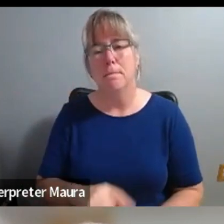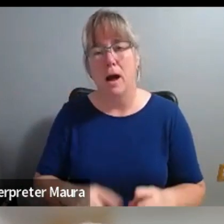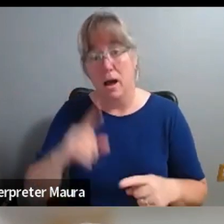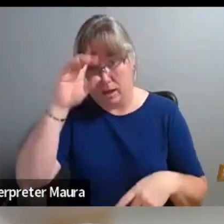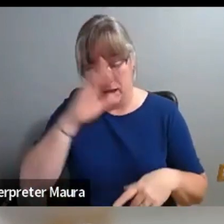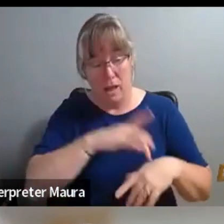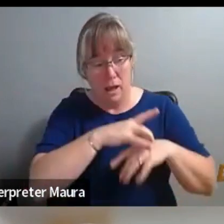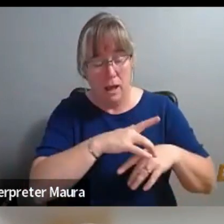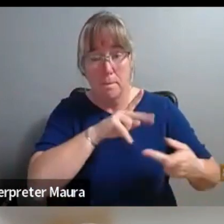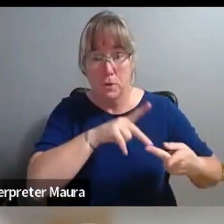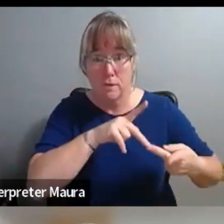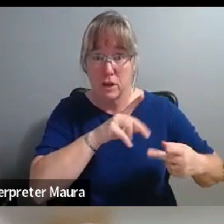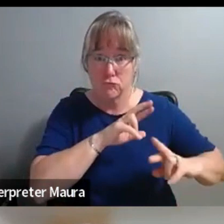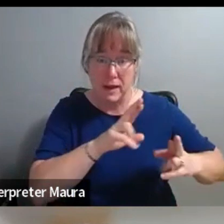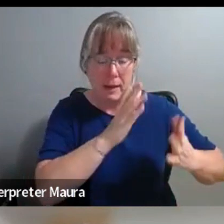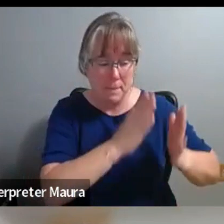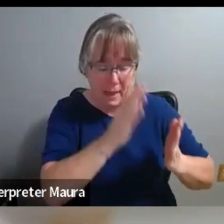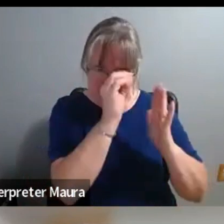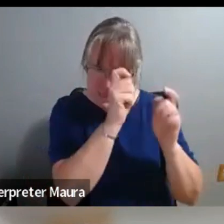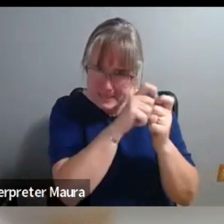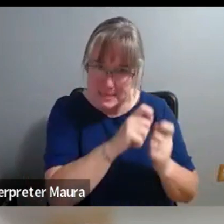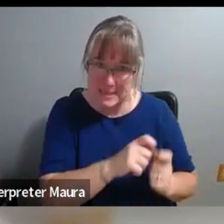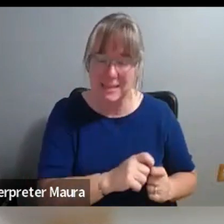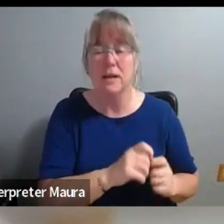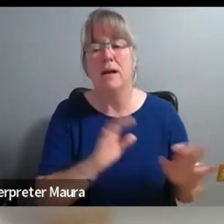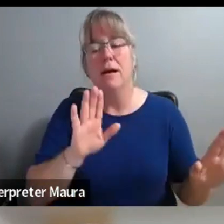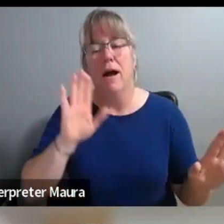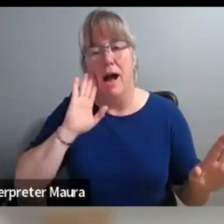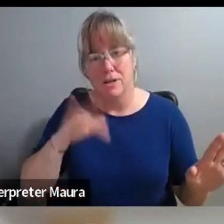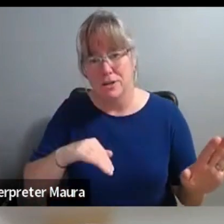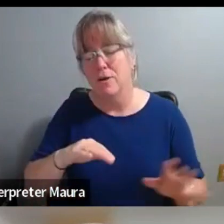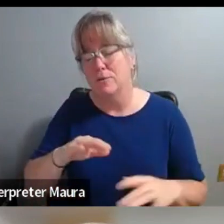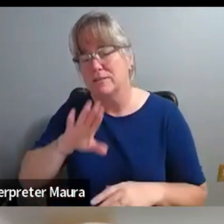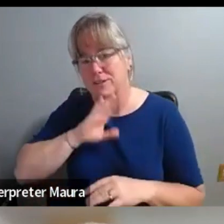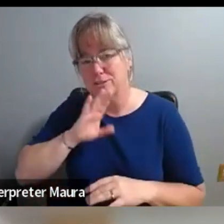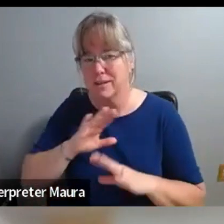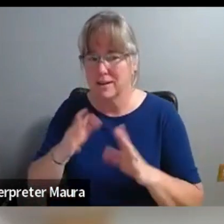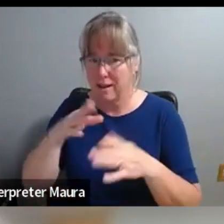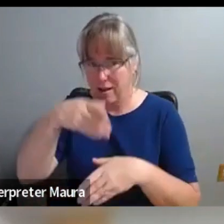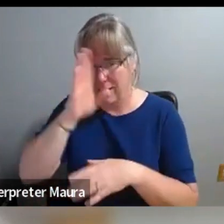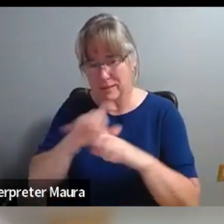the perfect roadmap is really important. And I know it was frustrating and God bless Glenn and Christine who stuck with us.